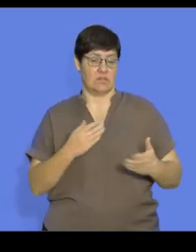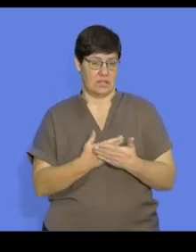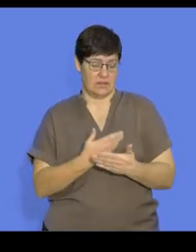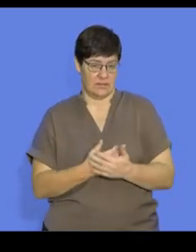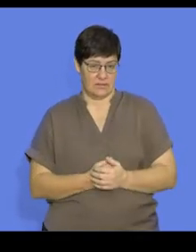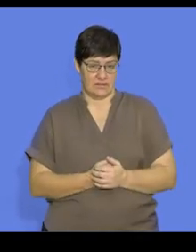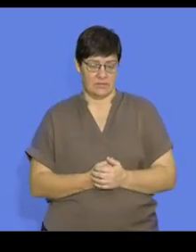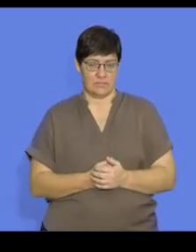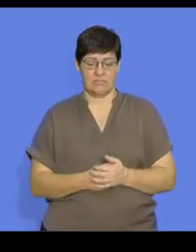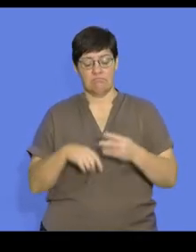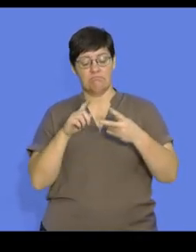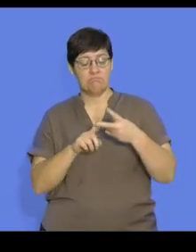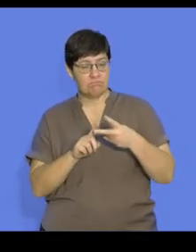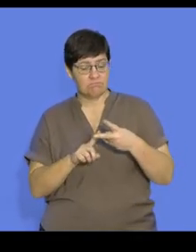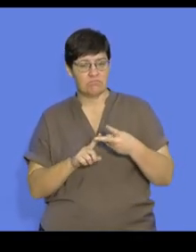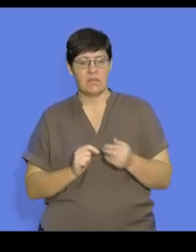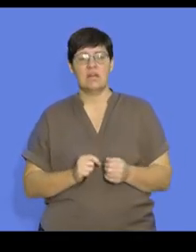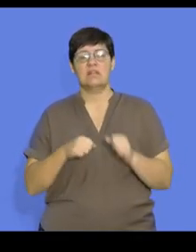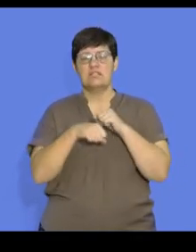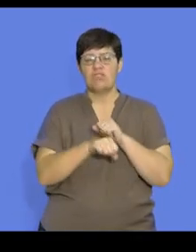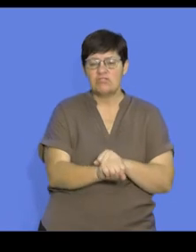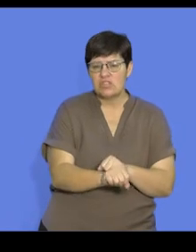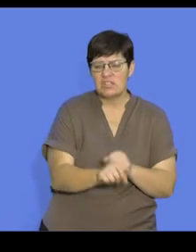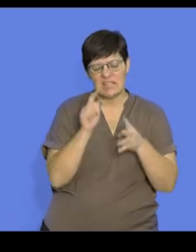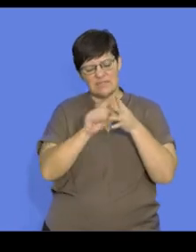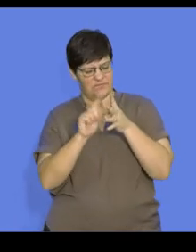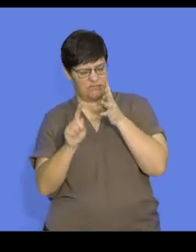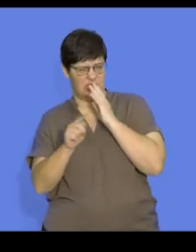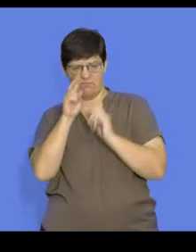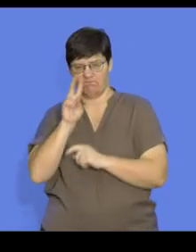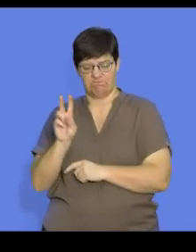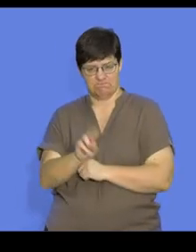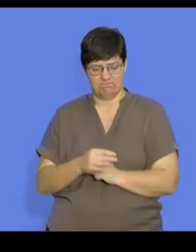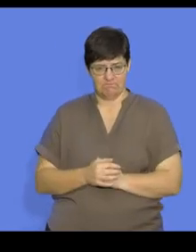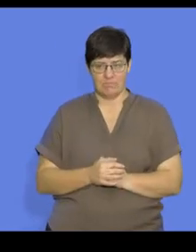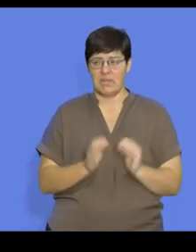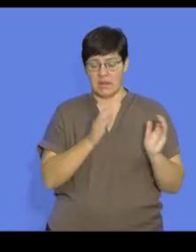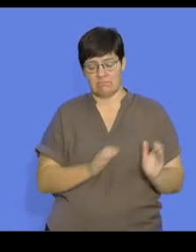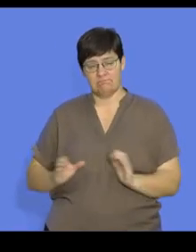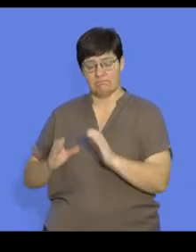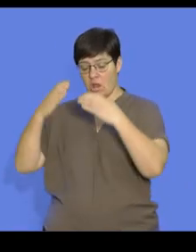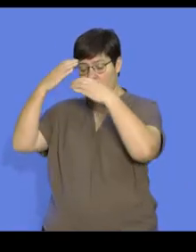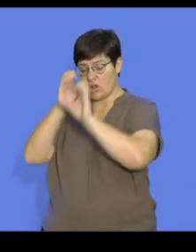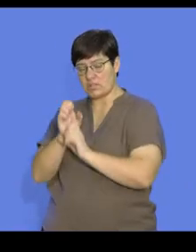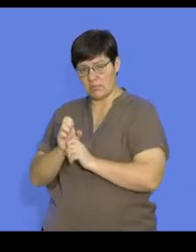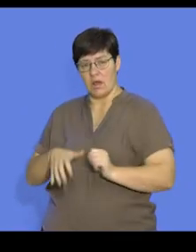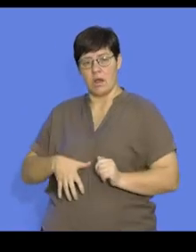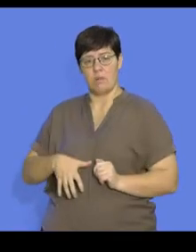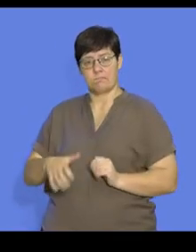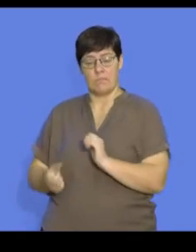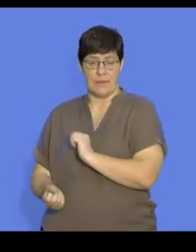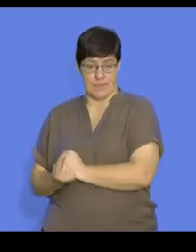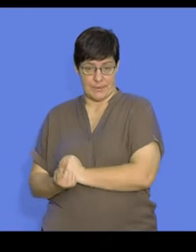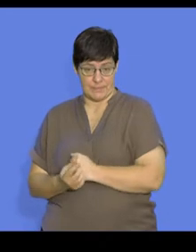We are going to look at different reproductive strategies and we're going to unpack some concepts around how fertilization occurs,